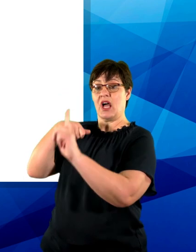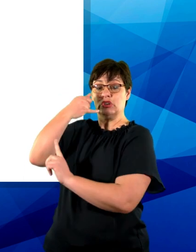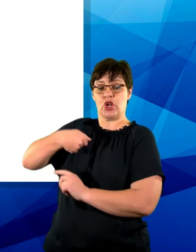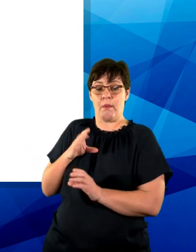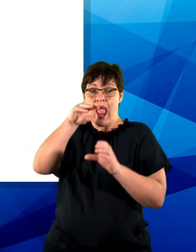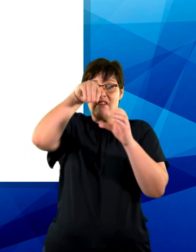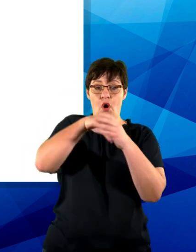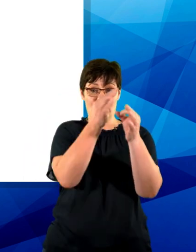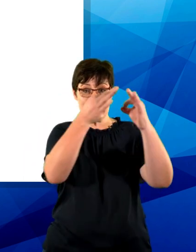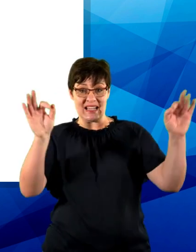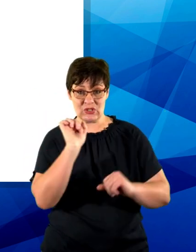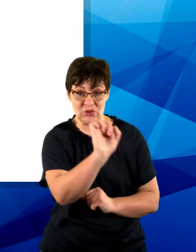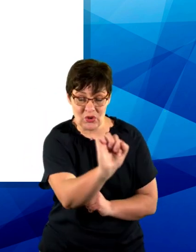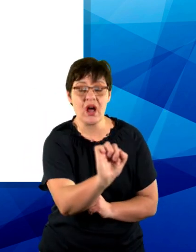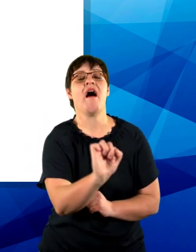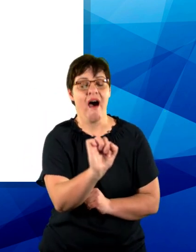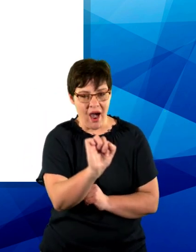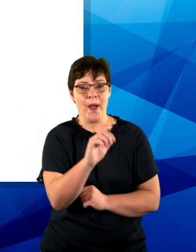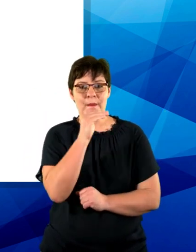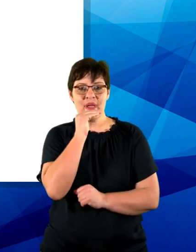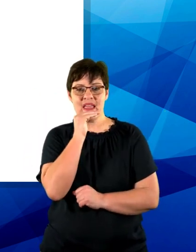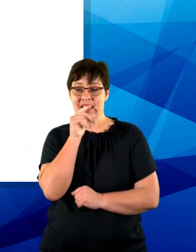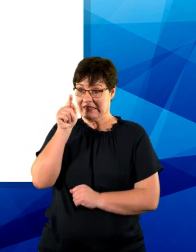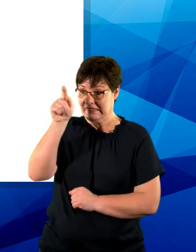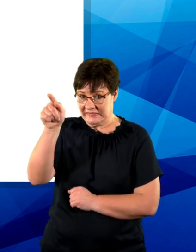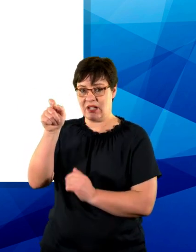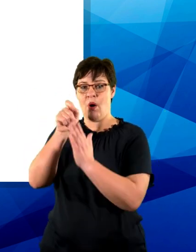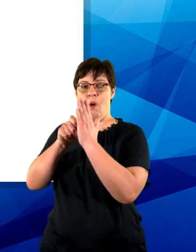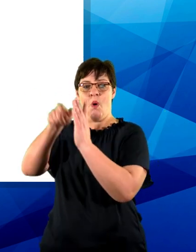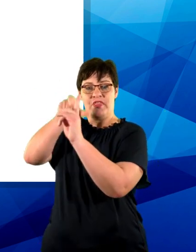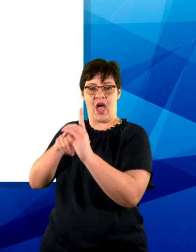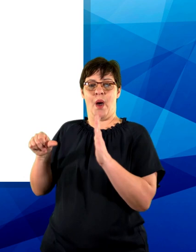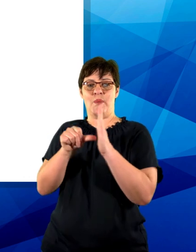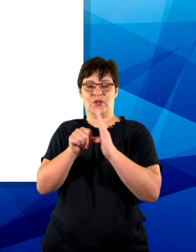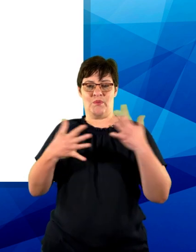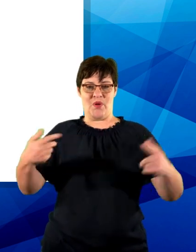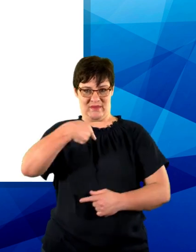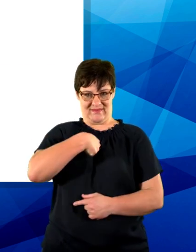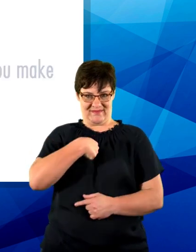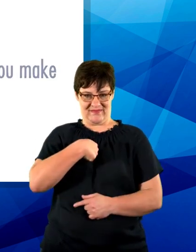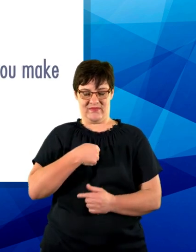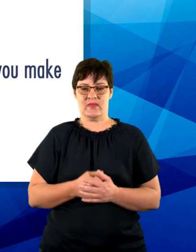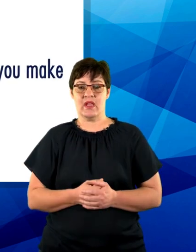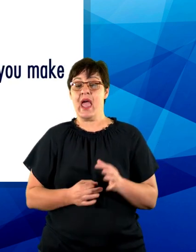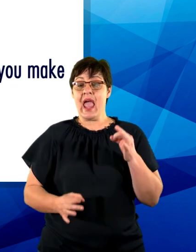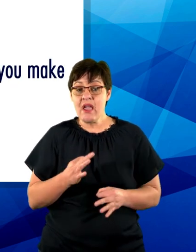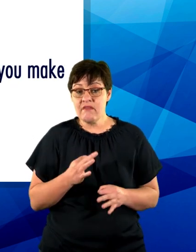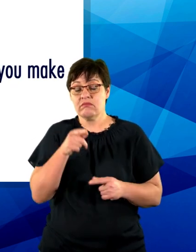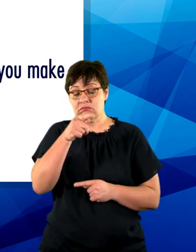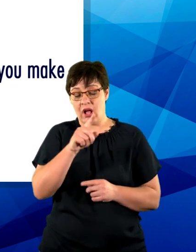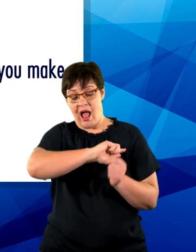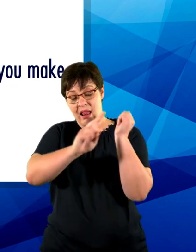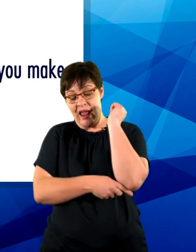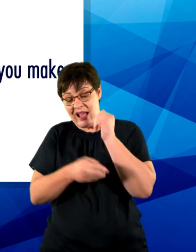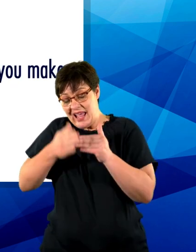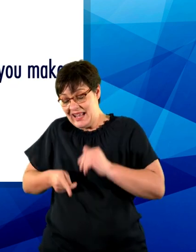part of your sentence, you prioritize the author and your own voice takes a step back. When the text reference is inserted